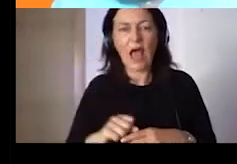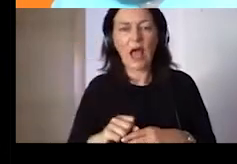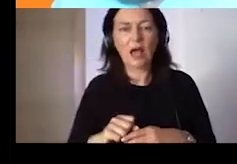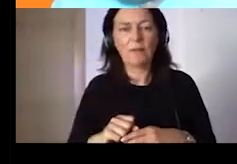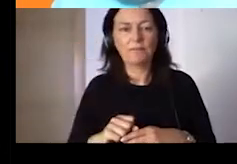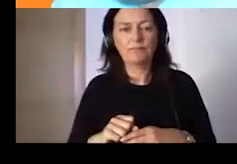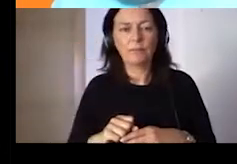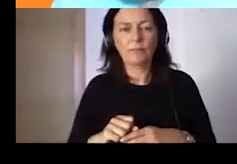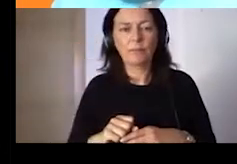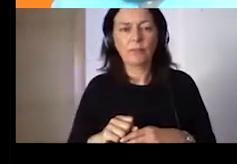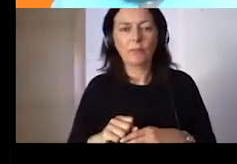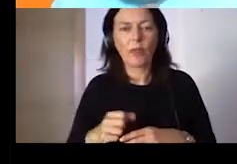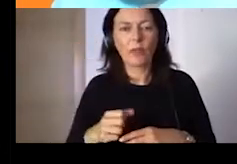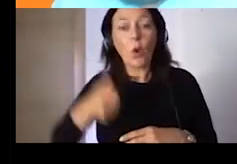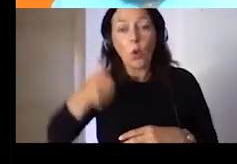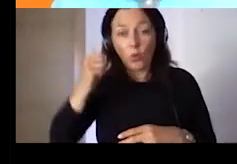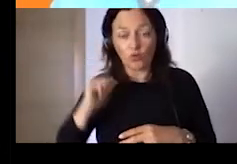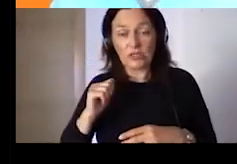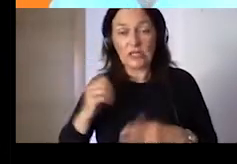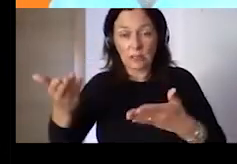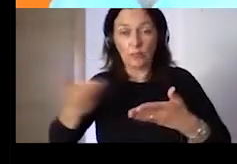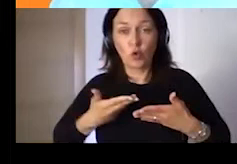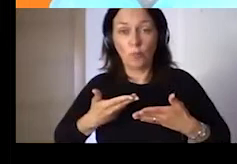the board of OLDigital for the next two years.